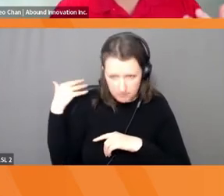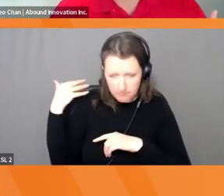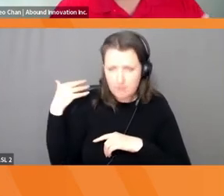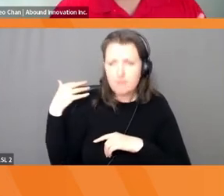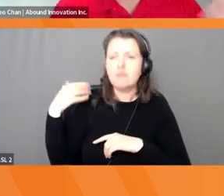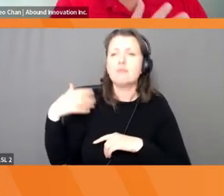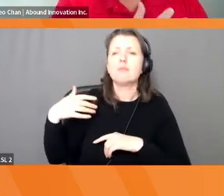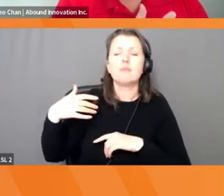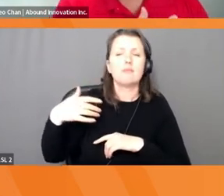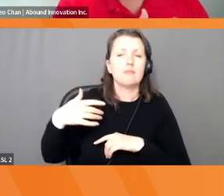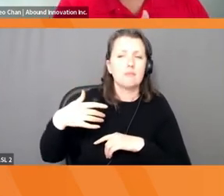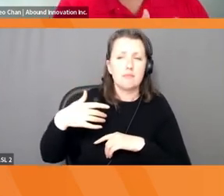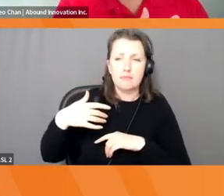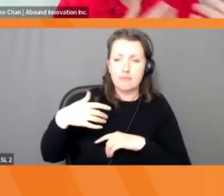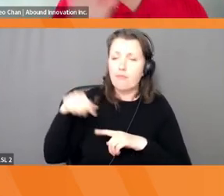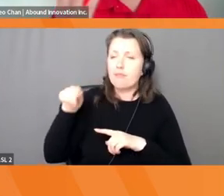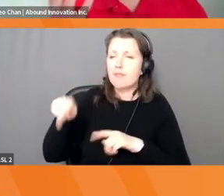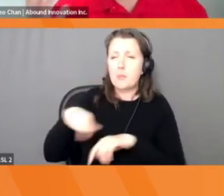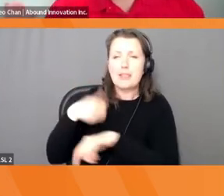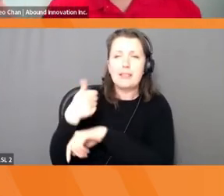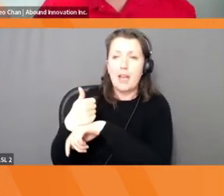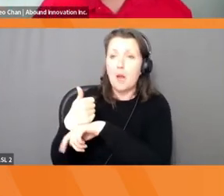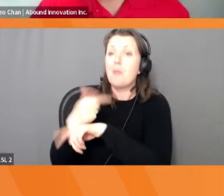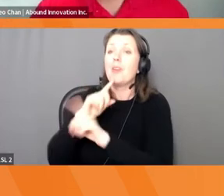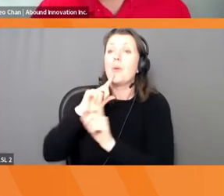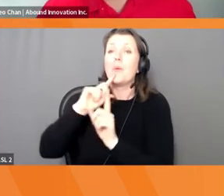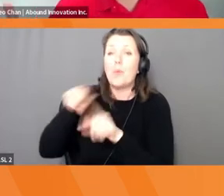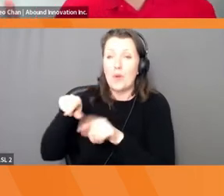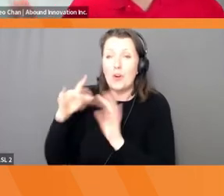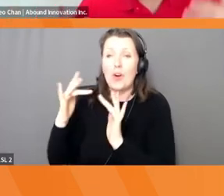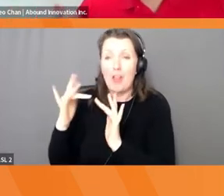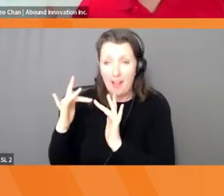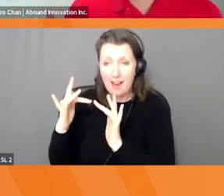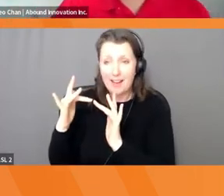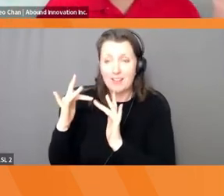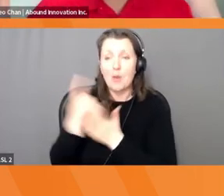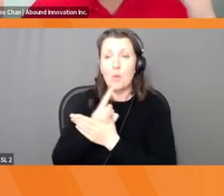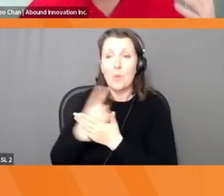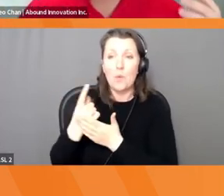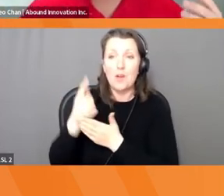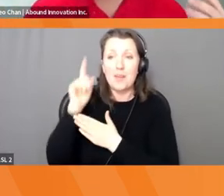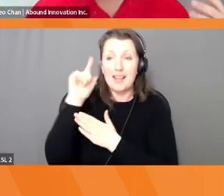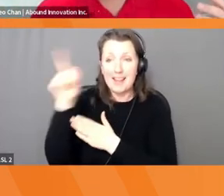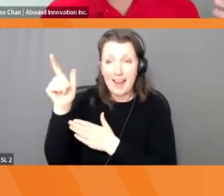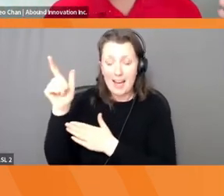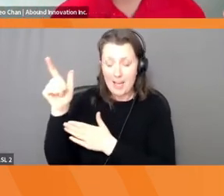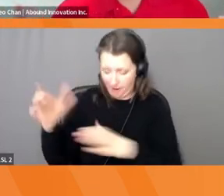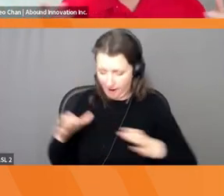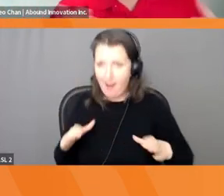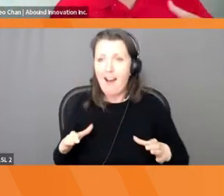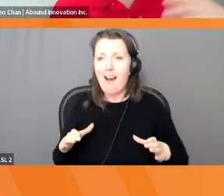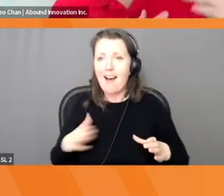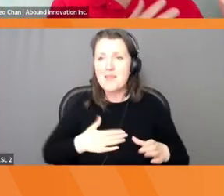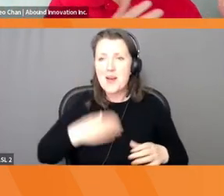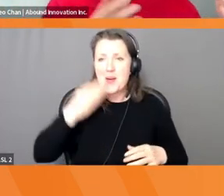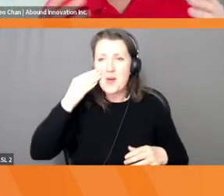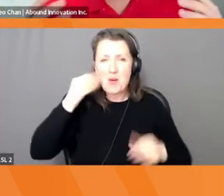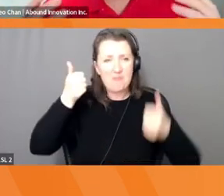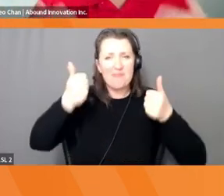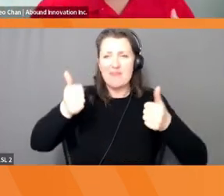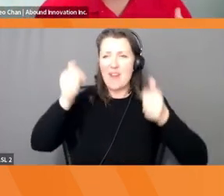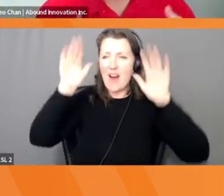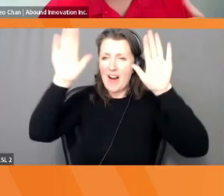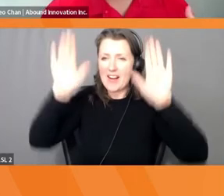And a week later, it'll pop up at your door. And like, well, that's great. Wow, I can order something and it just pops up and shows up at my house. And then Prime